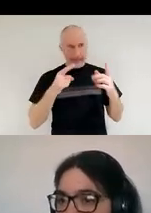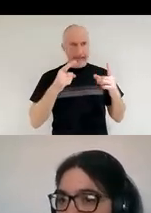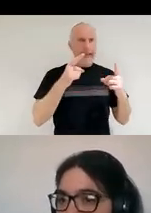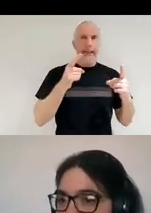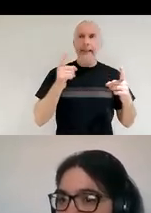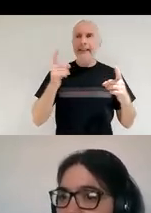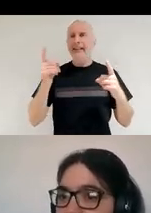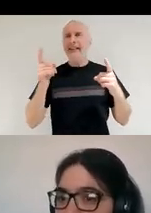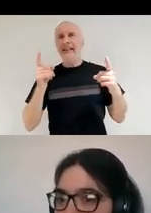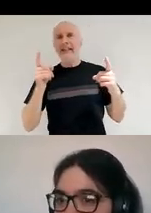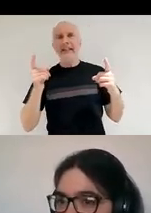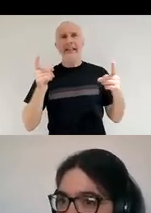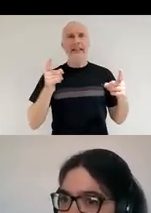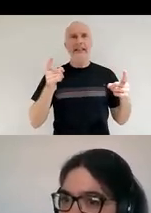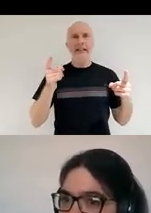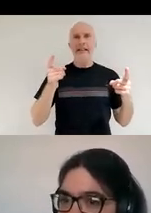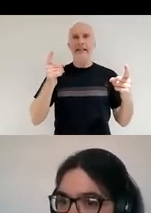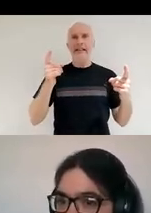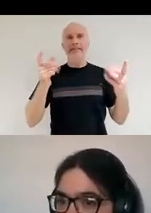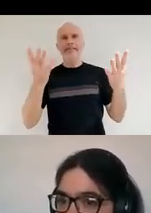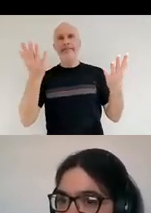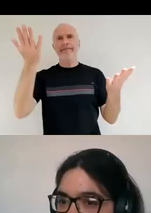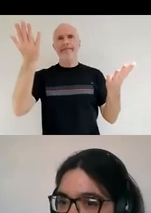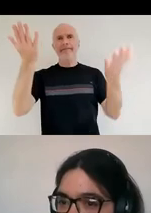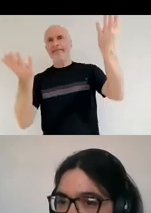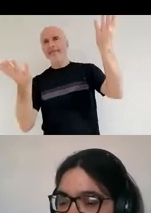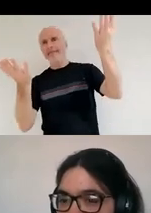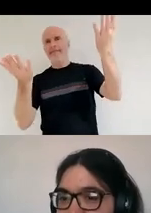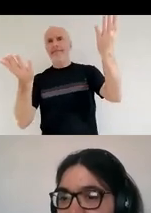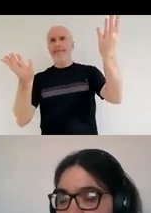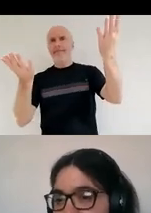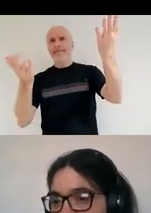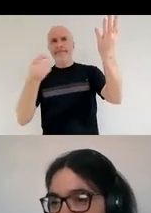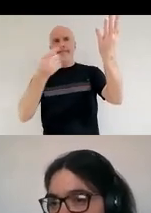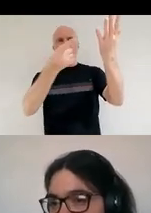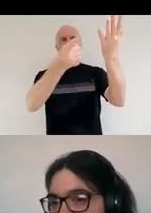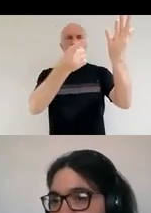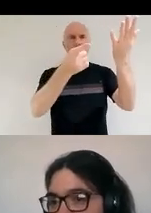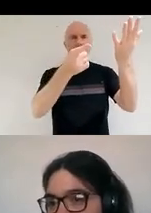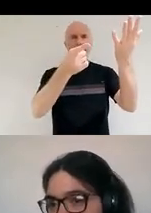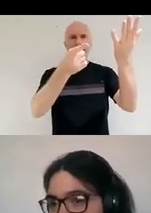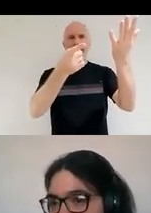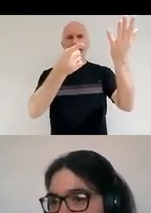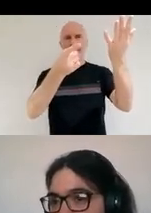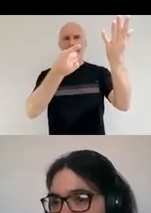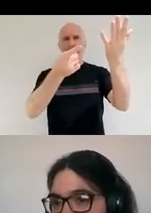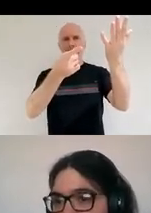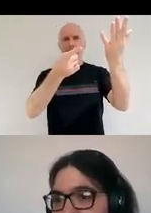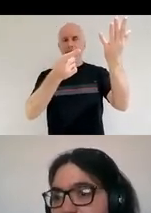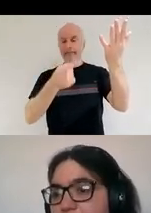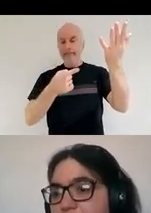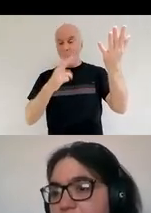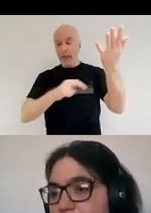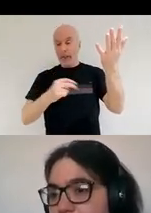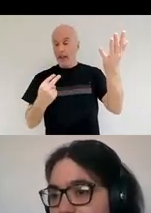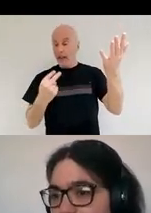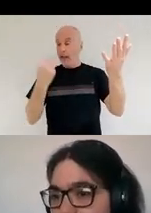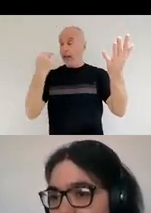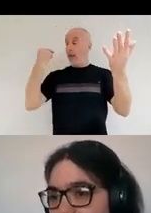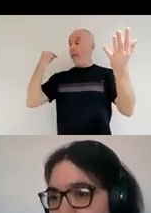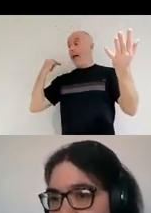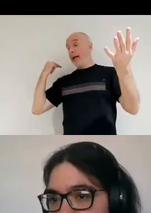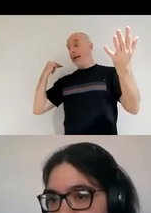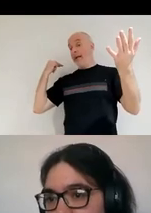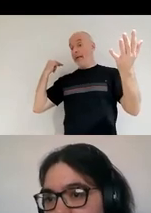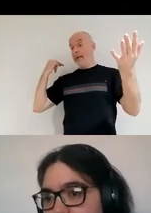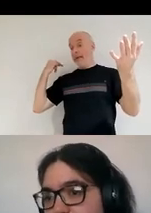were getting a very biased sample of galaxies, because when we look back, obviously the further you look into